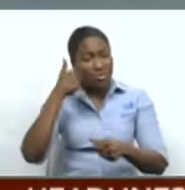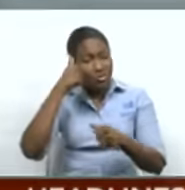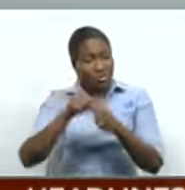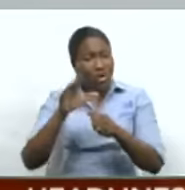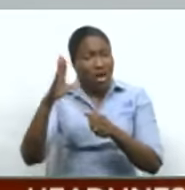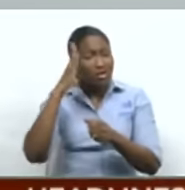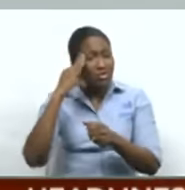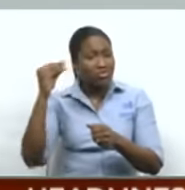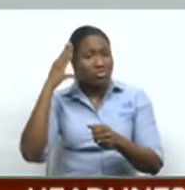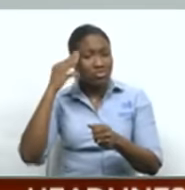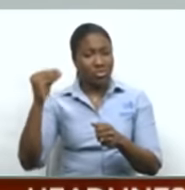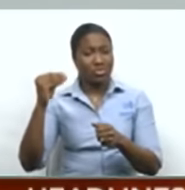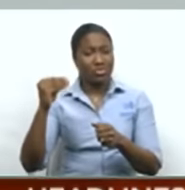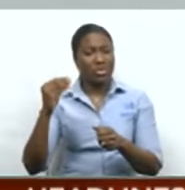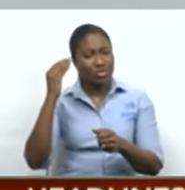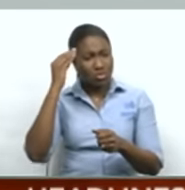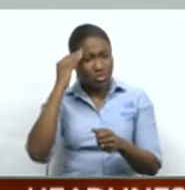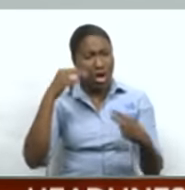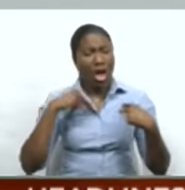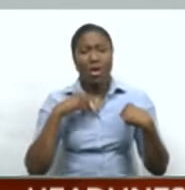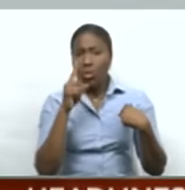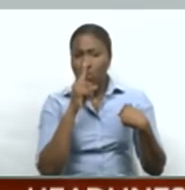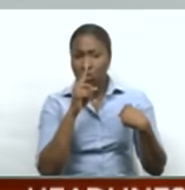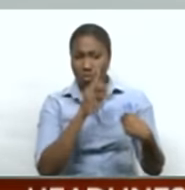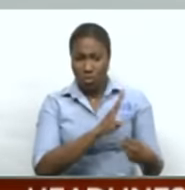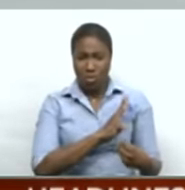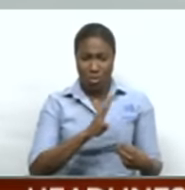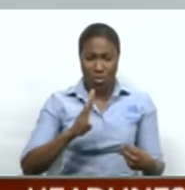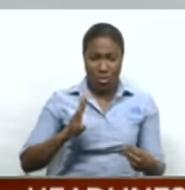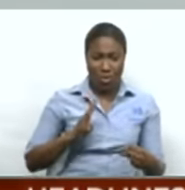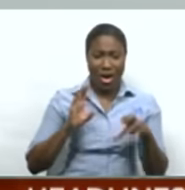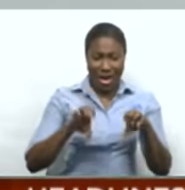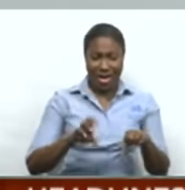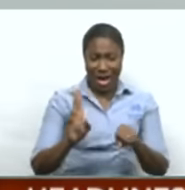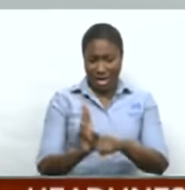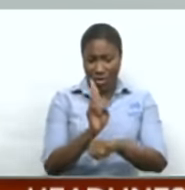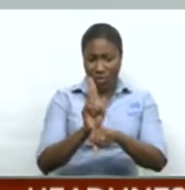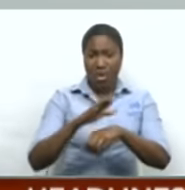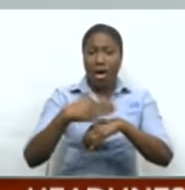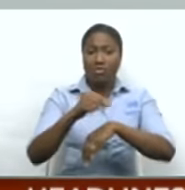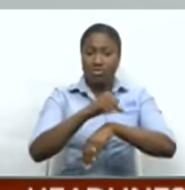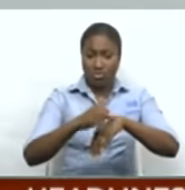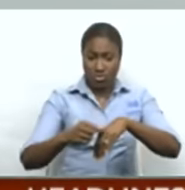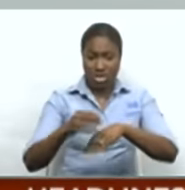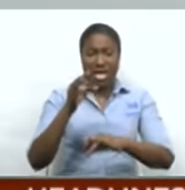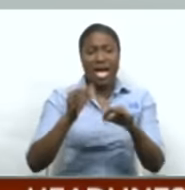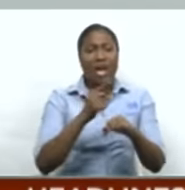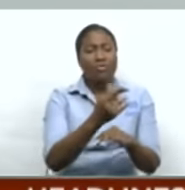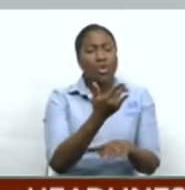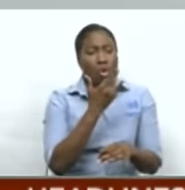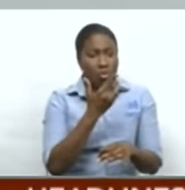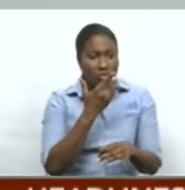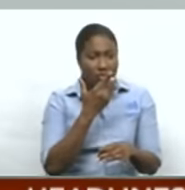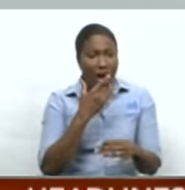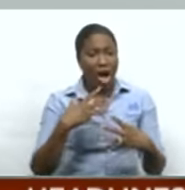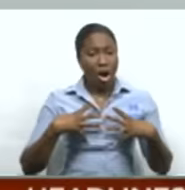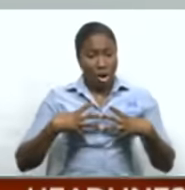discovered the power of prosthesis. If you care what you look like with breasts, it